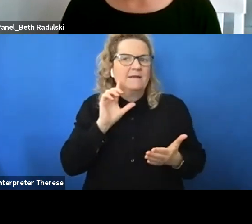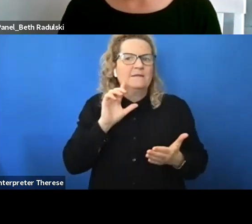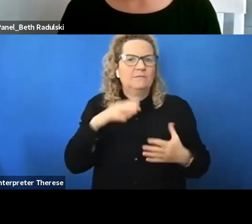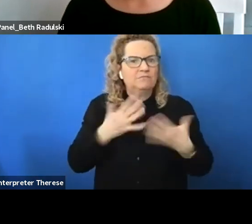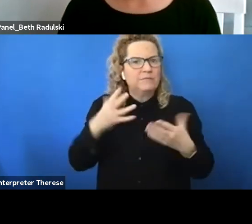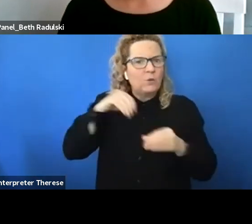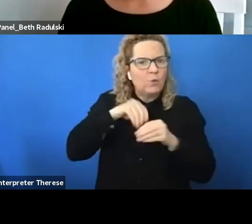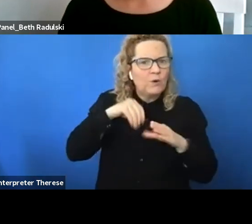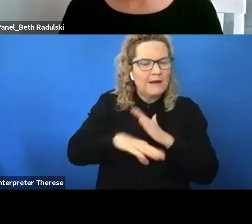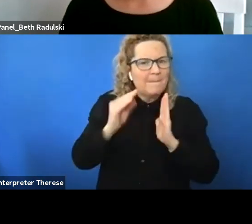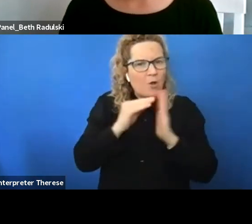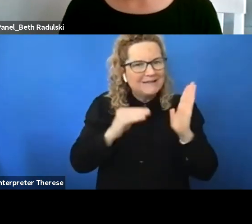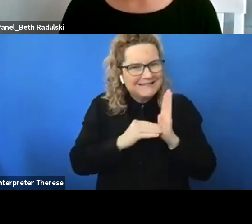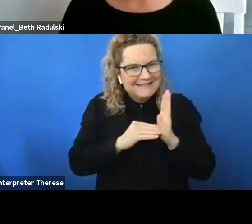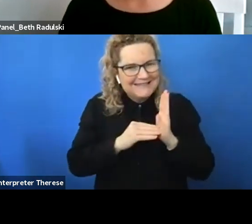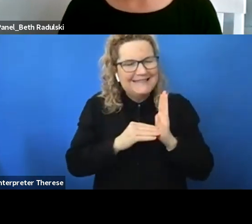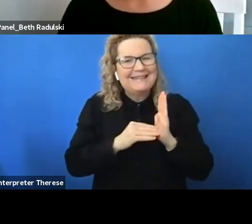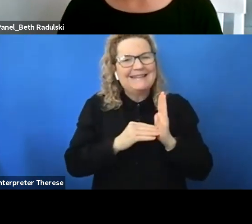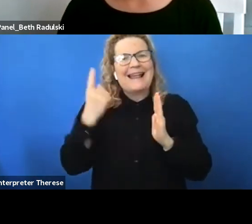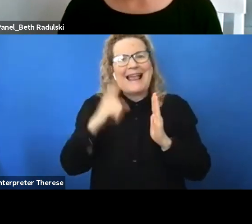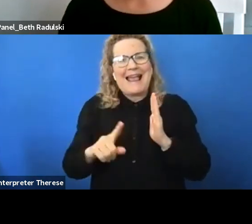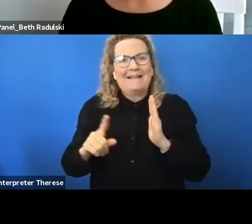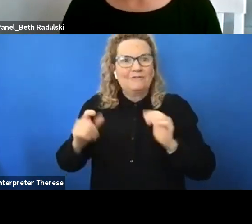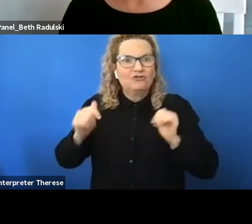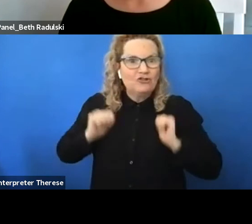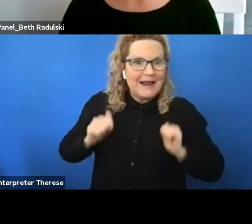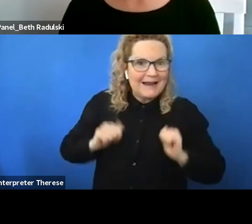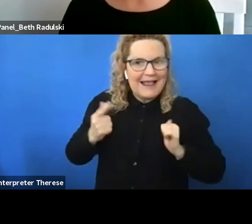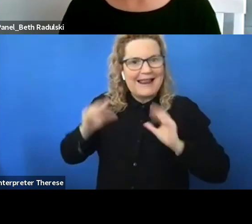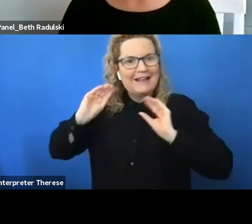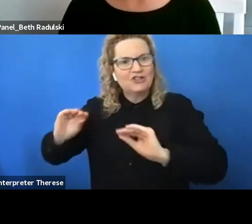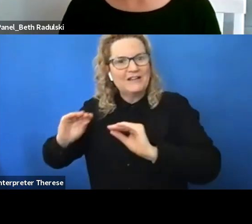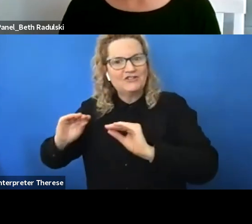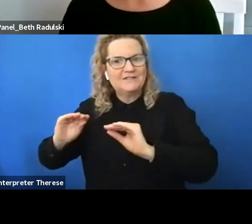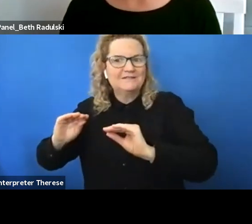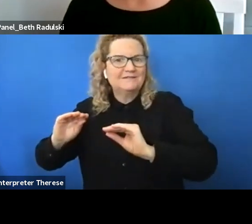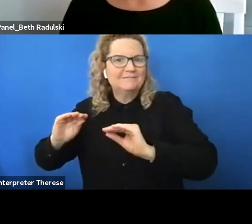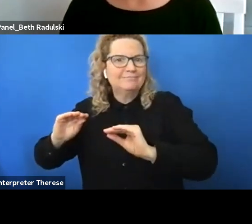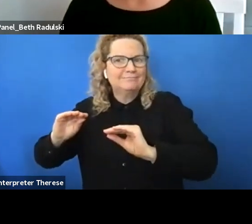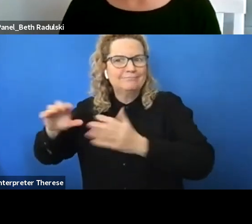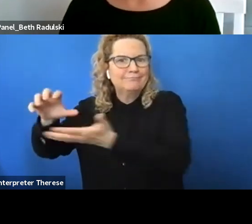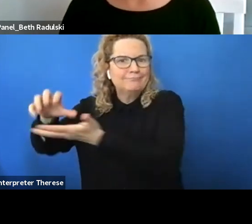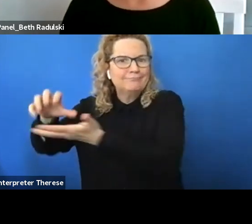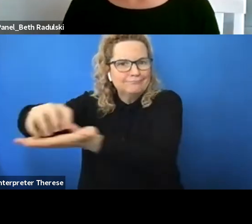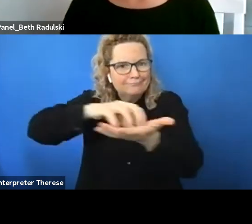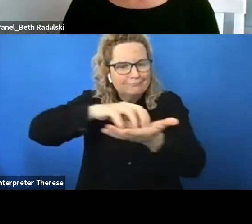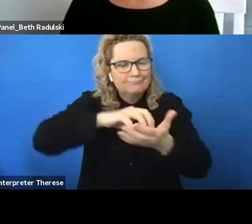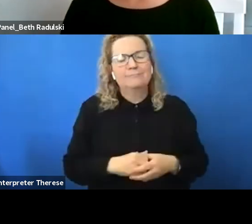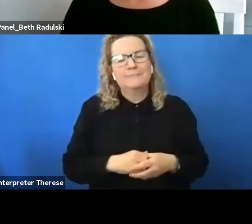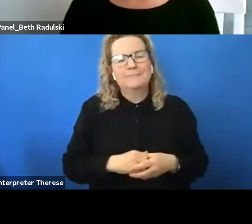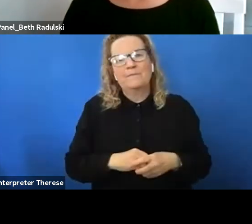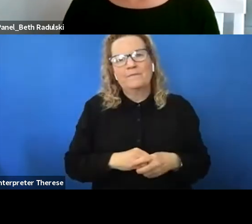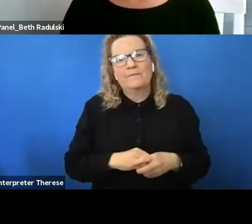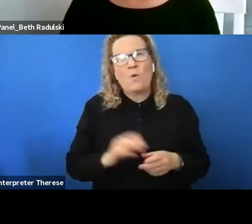making and in practice at all training and education institutions what do you consider to be the most